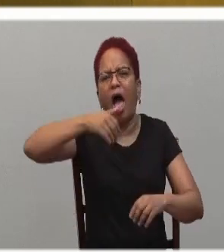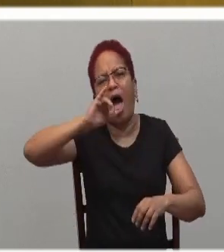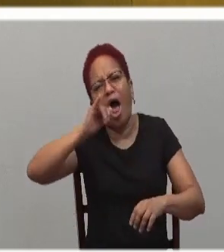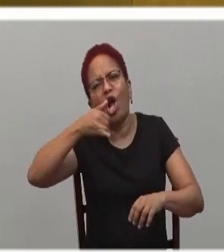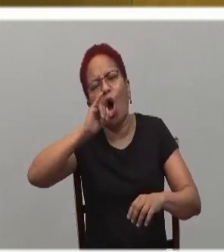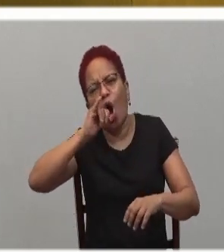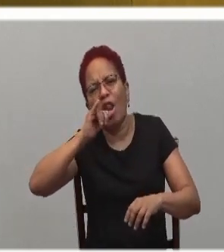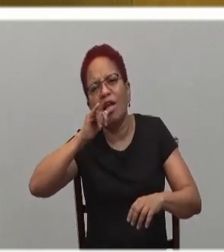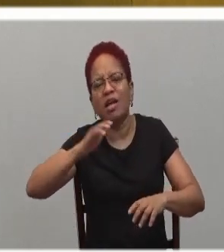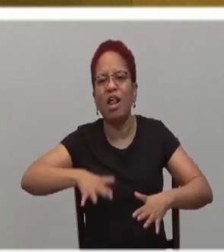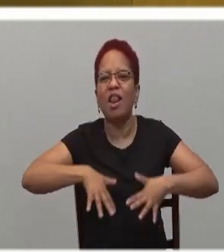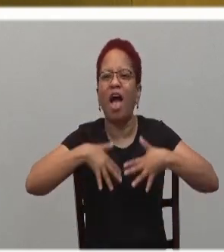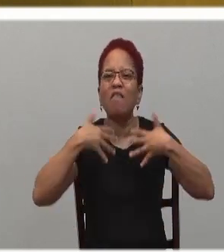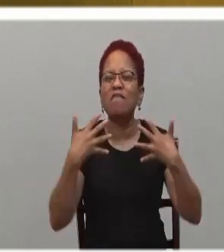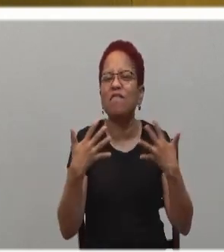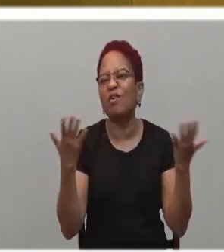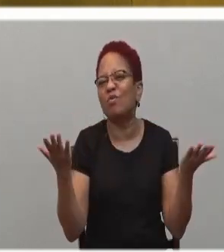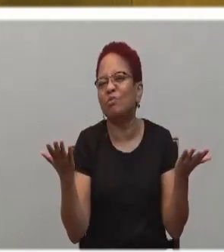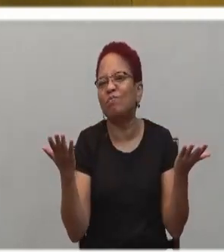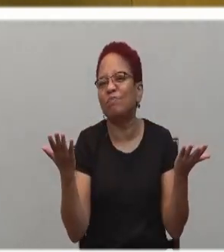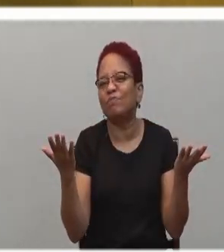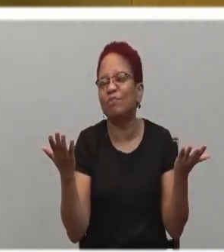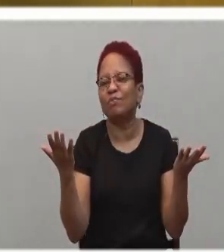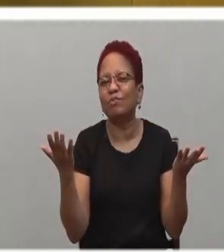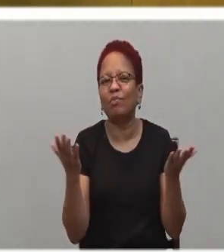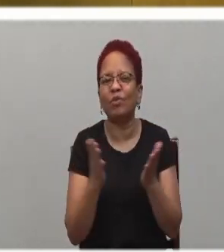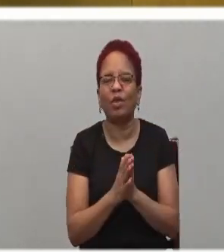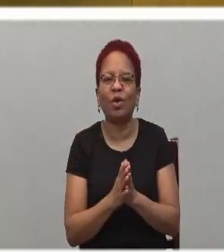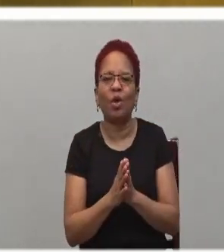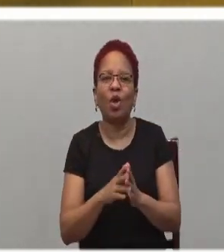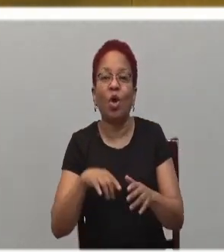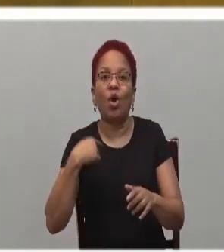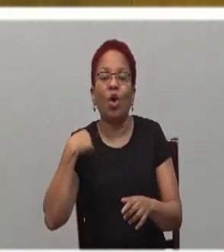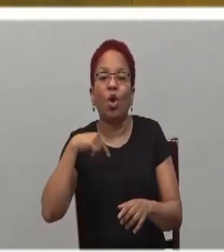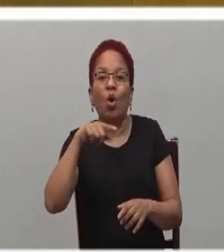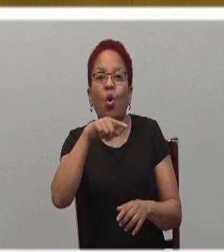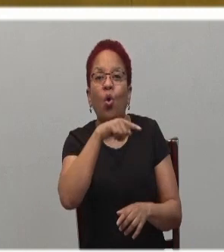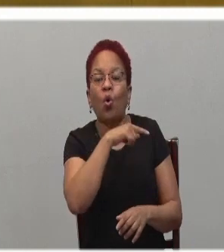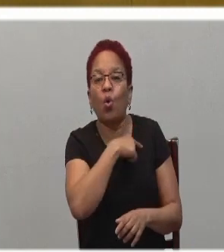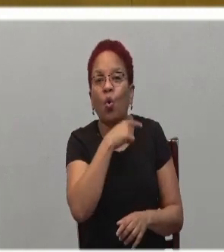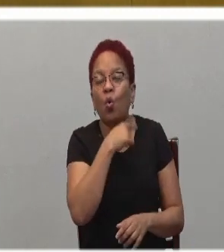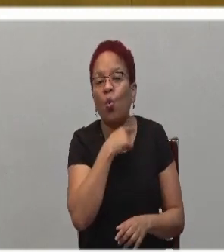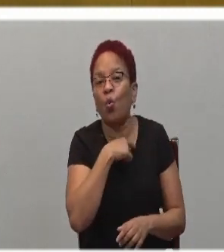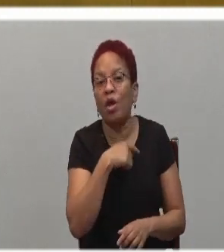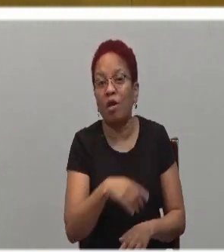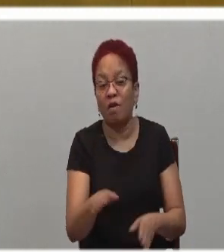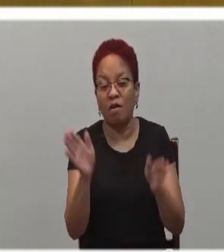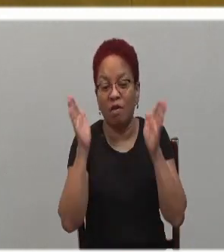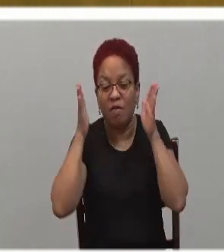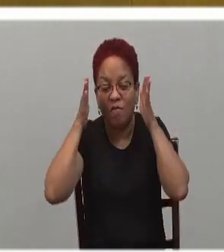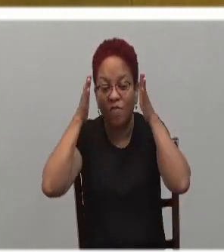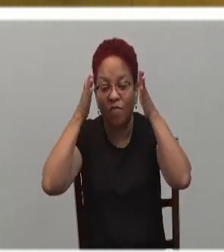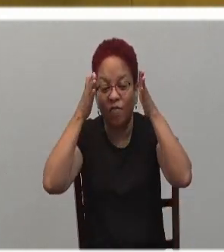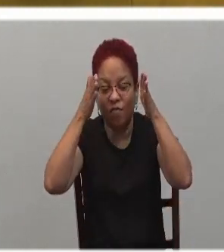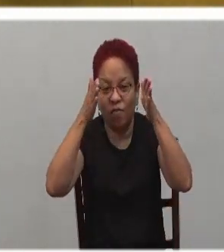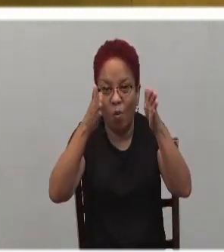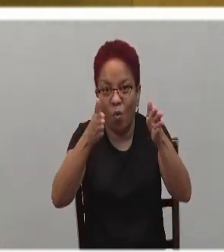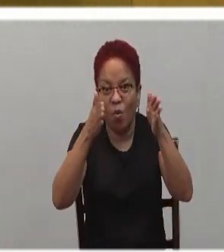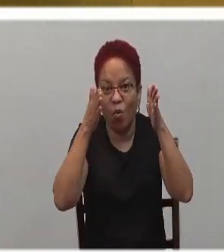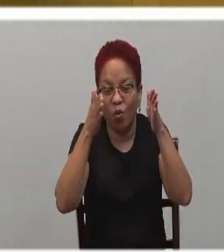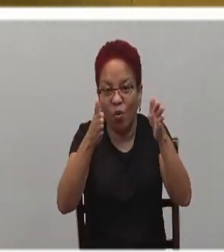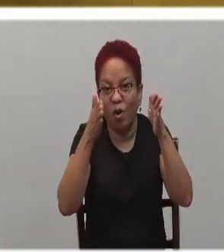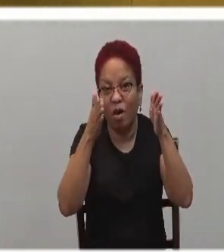We are laser-focused on persons and things of which we are